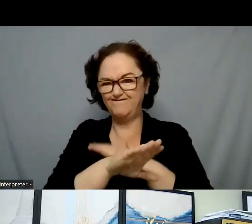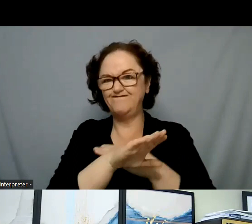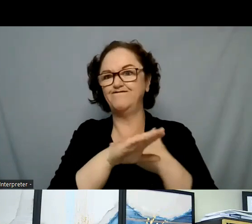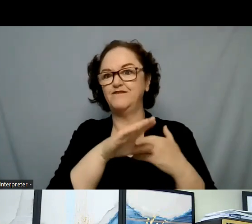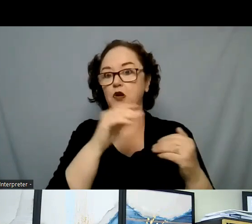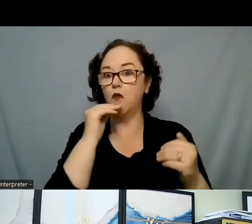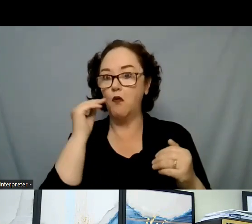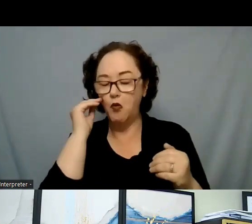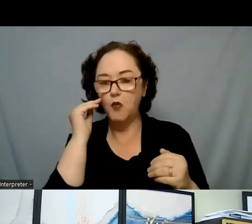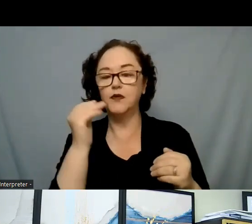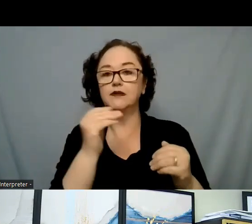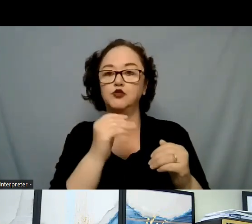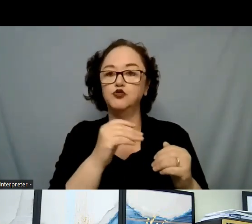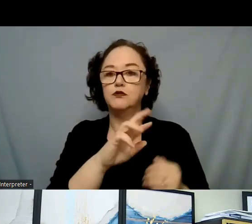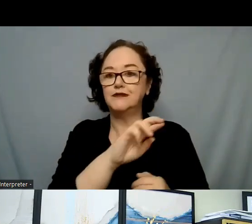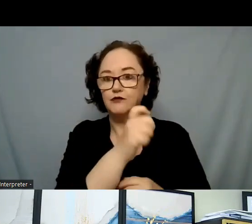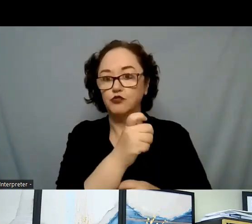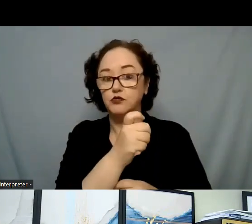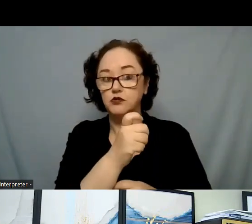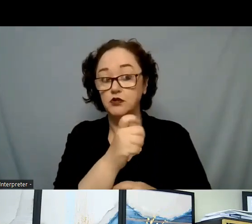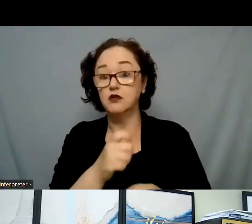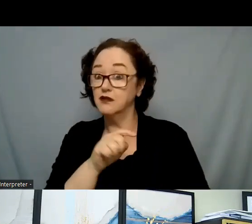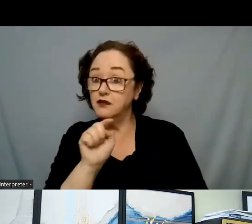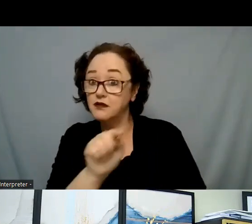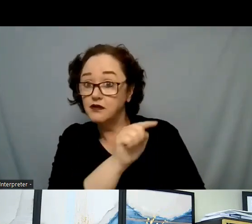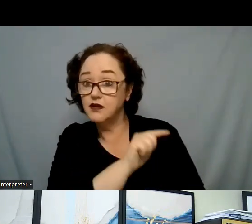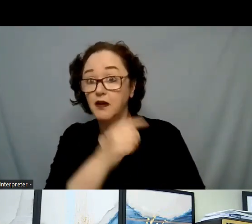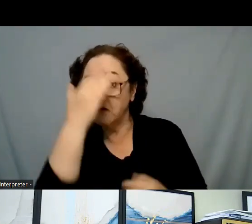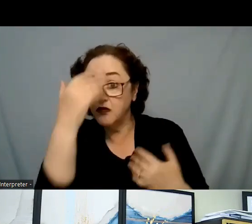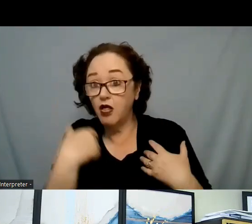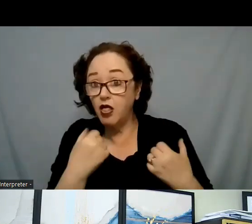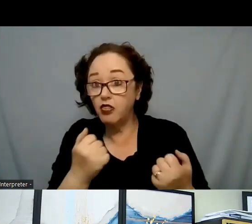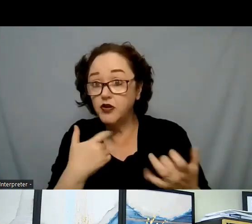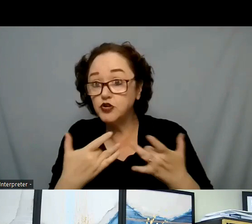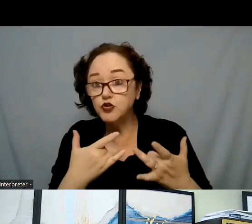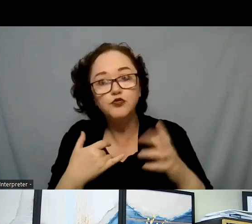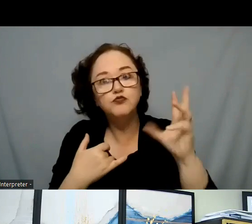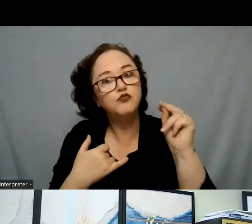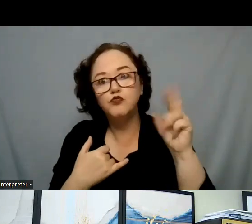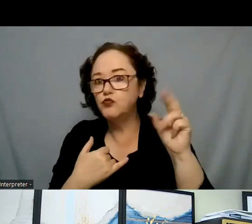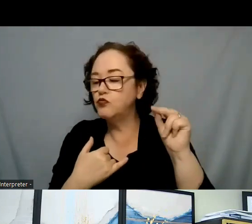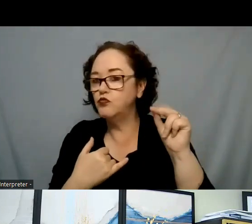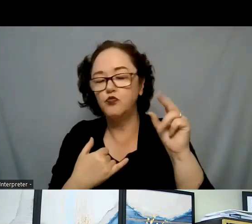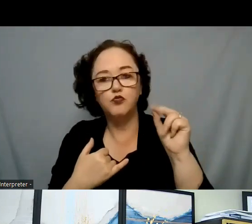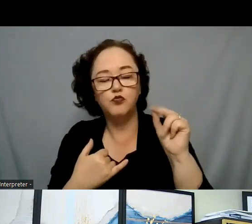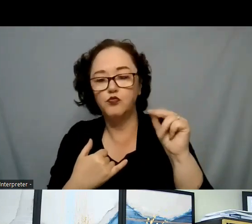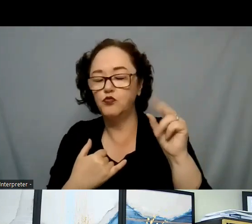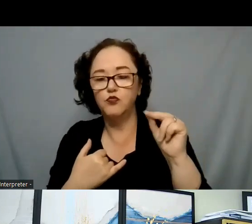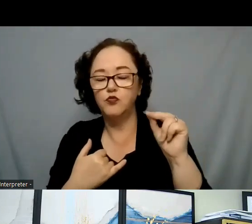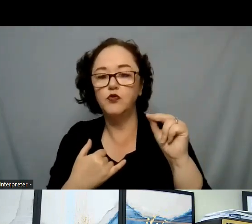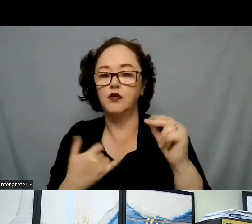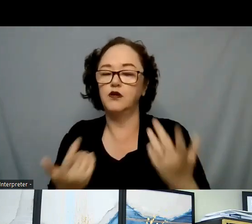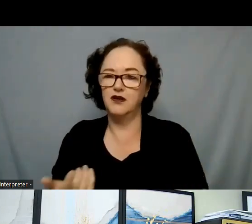wasn't that these women had mental health concerns. It really was more around attitudes related to seeking